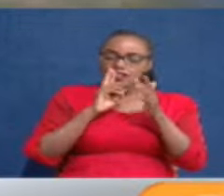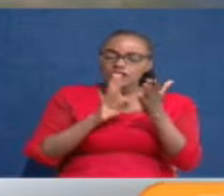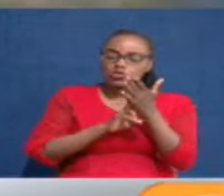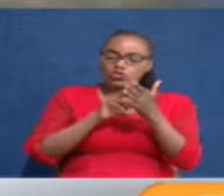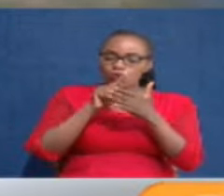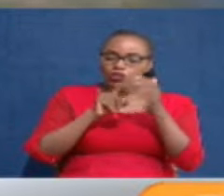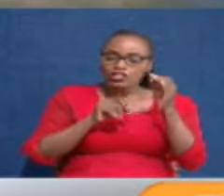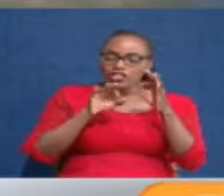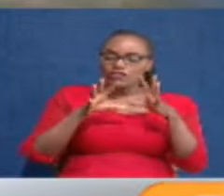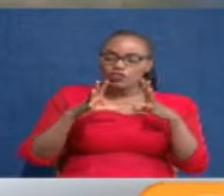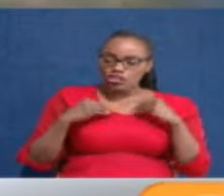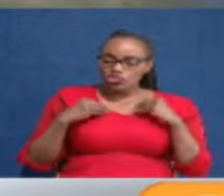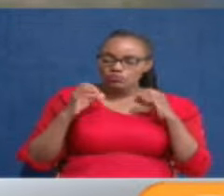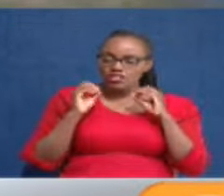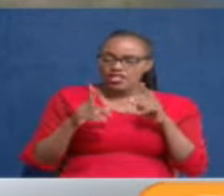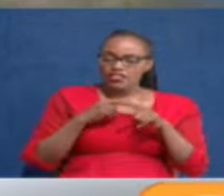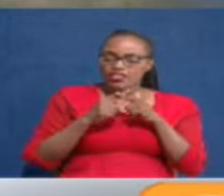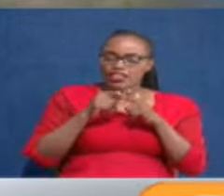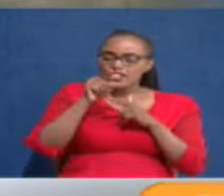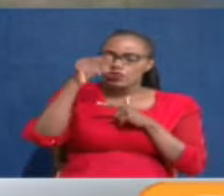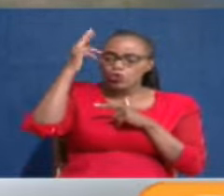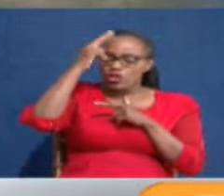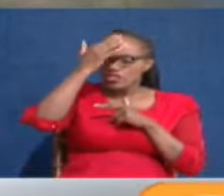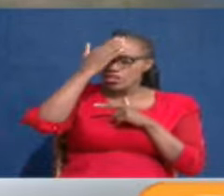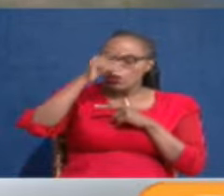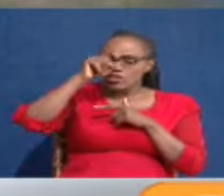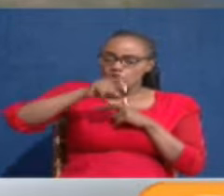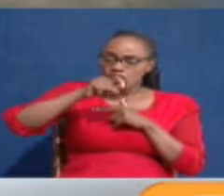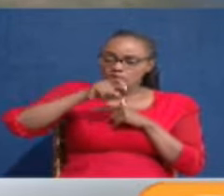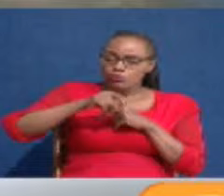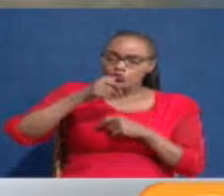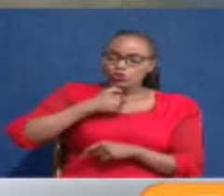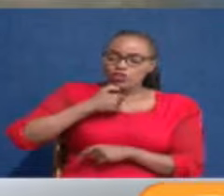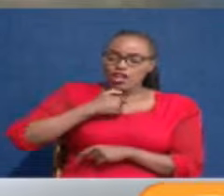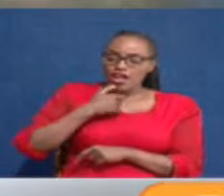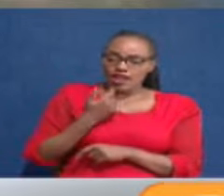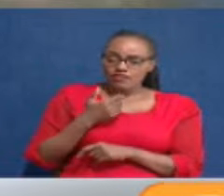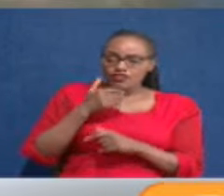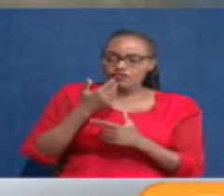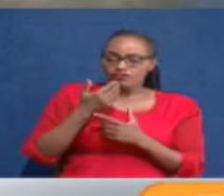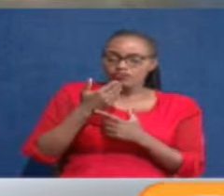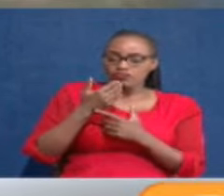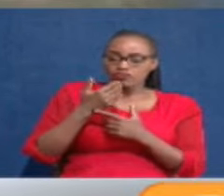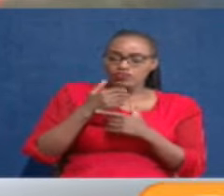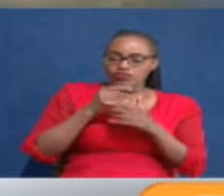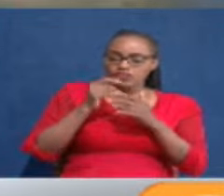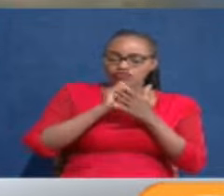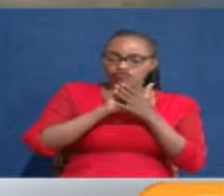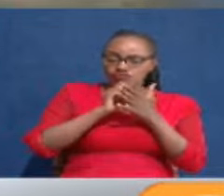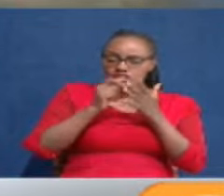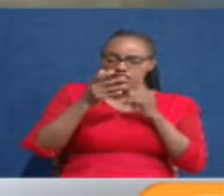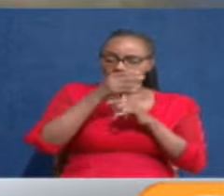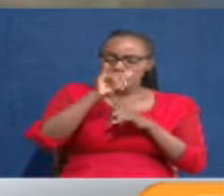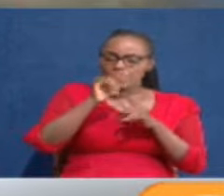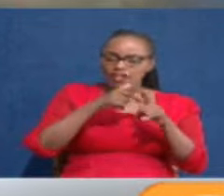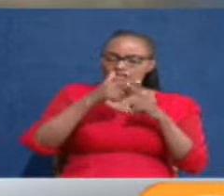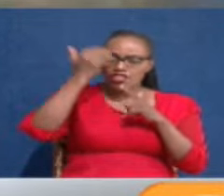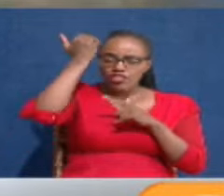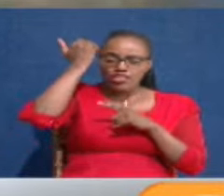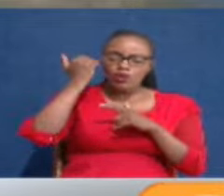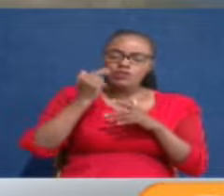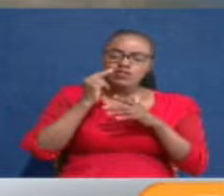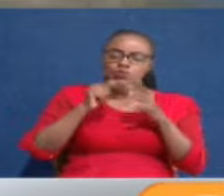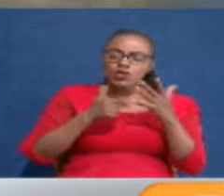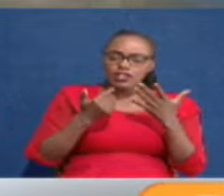If you did not adopt them, what are the reasons? Because you are supposed to be transparent. So they say, the Court says, insulating